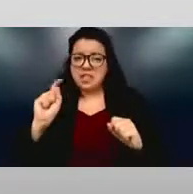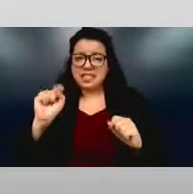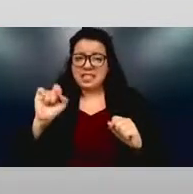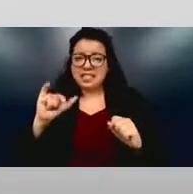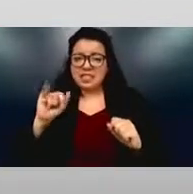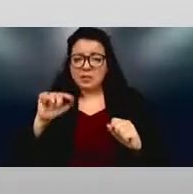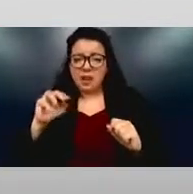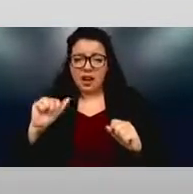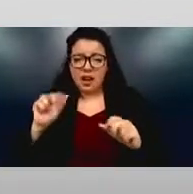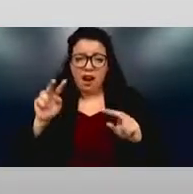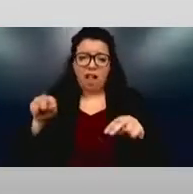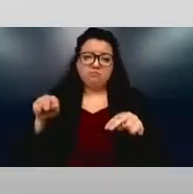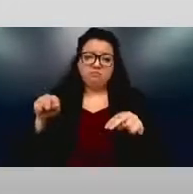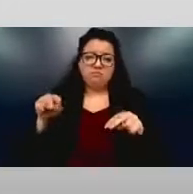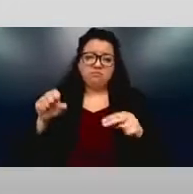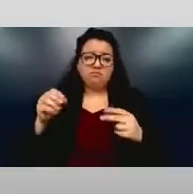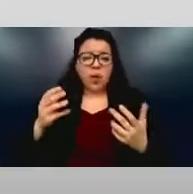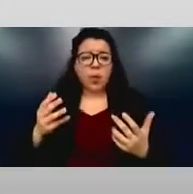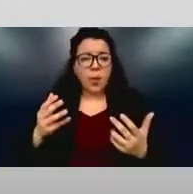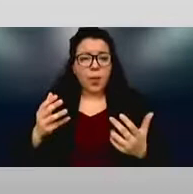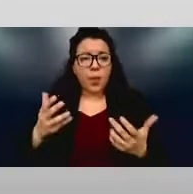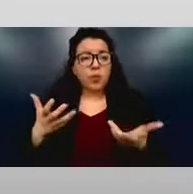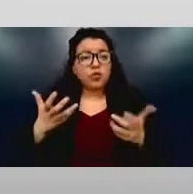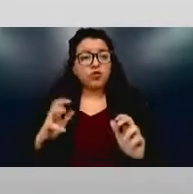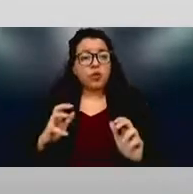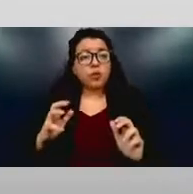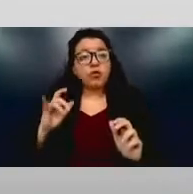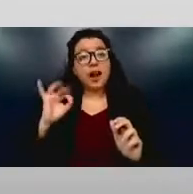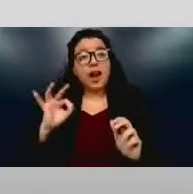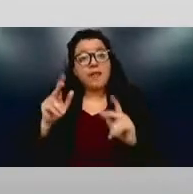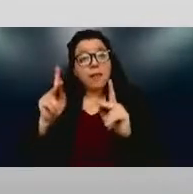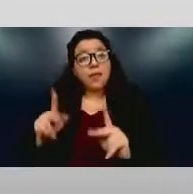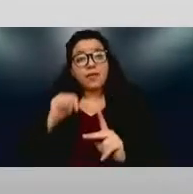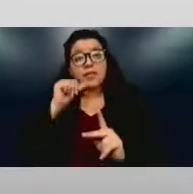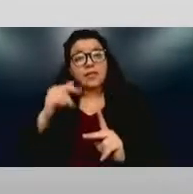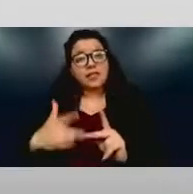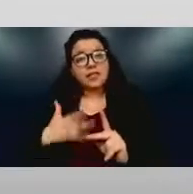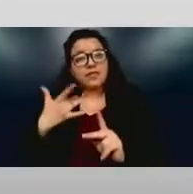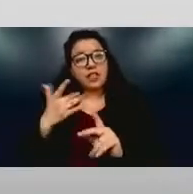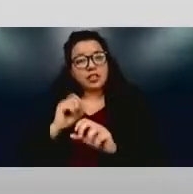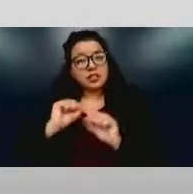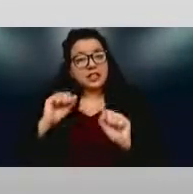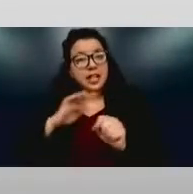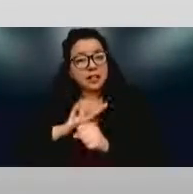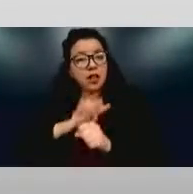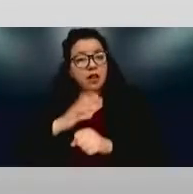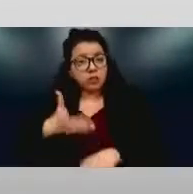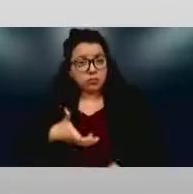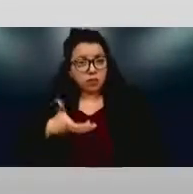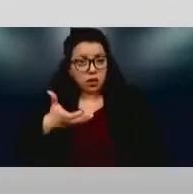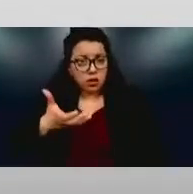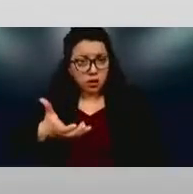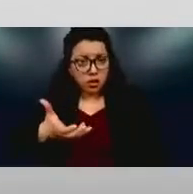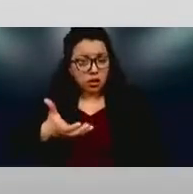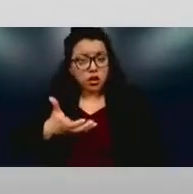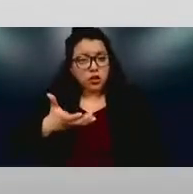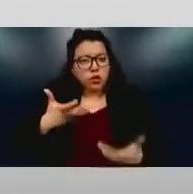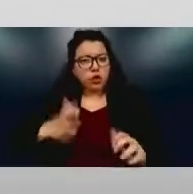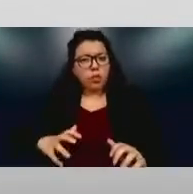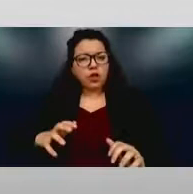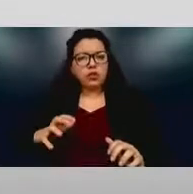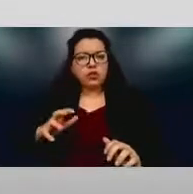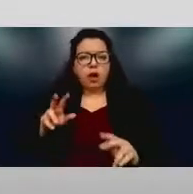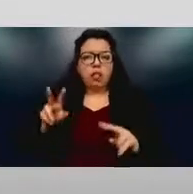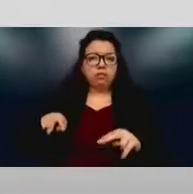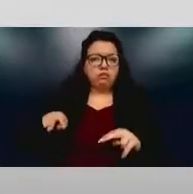don't want to exclude somebody that doesn't feel safe enough to, you know, disclose this type of information. So, just building all of that in,